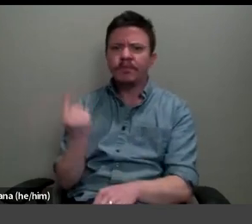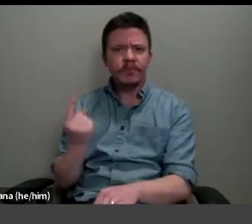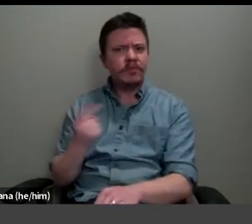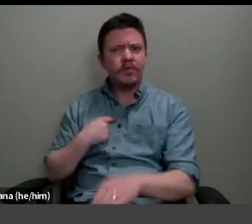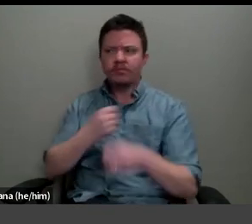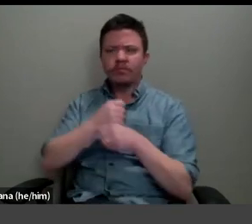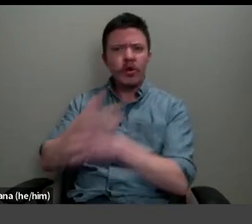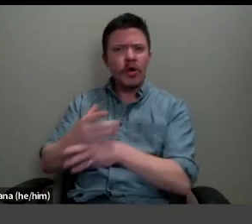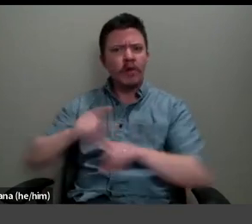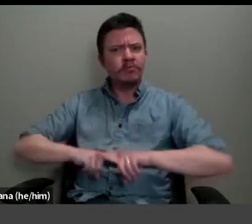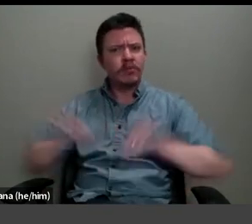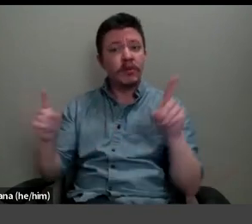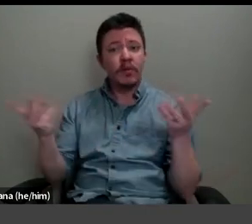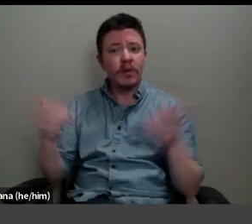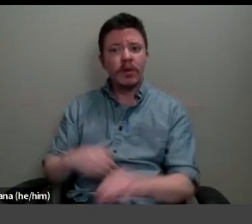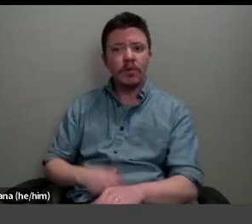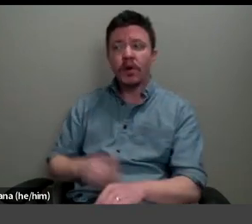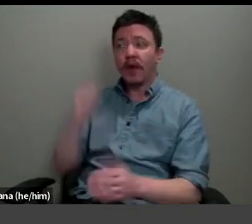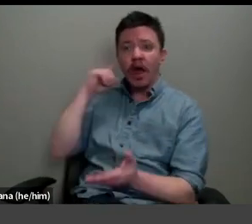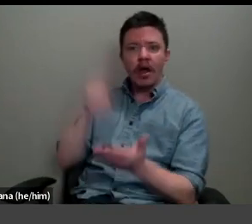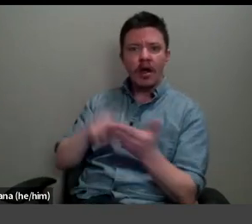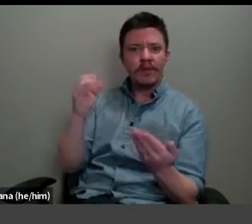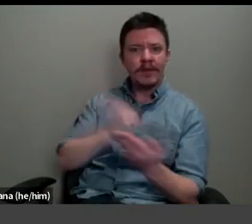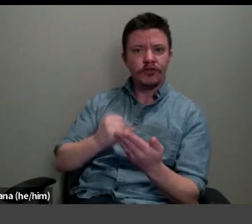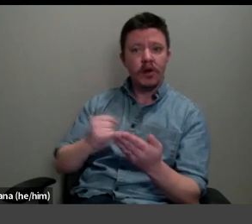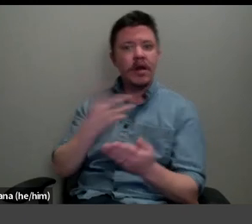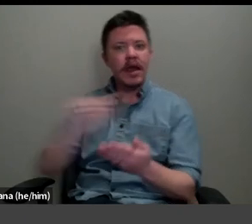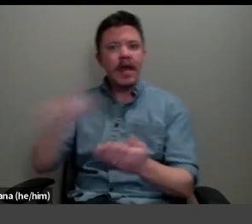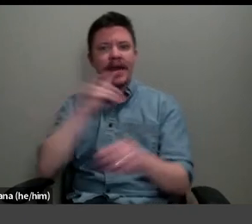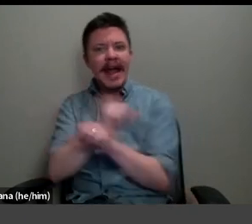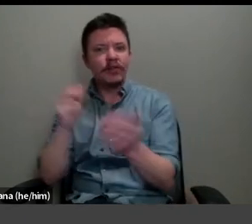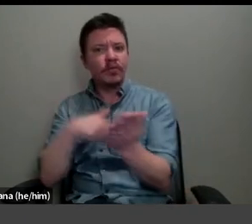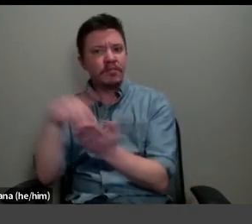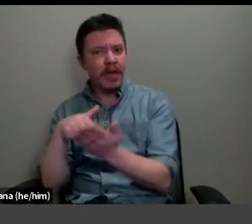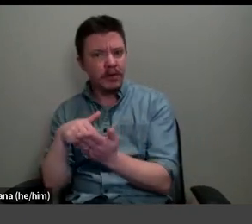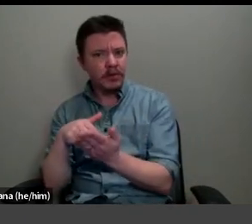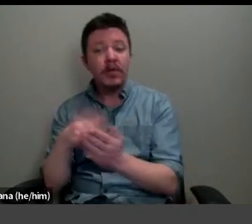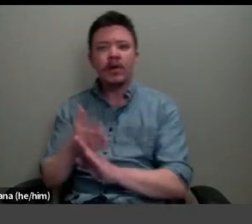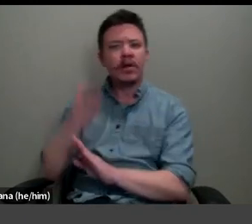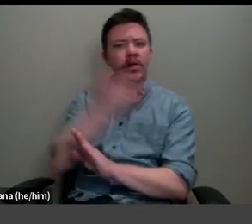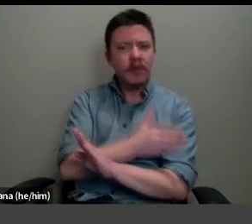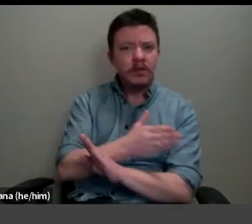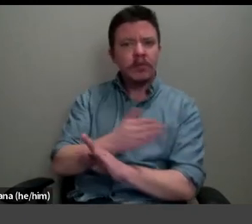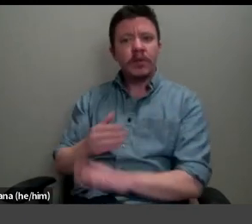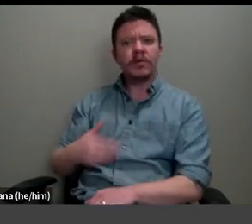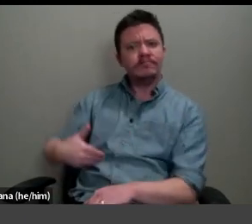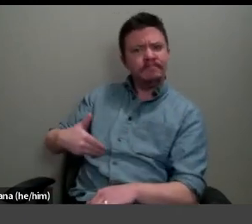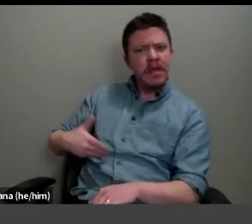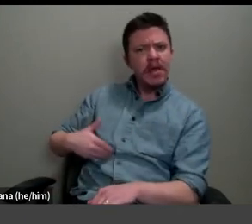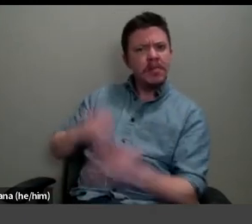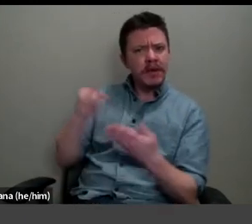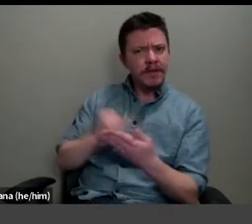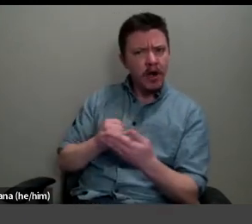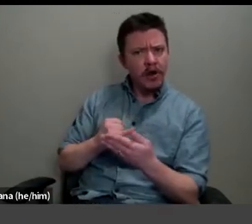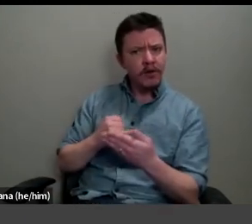drawn observation and painterly execution, between the formerly innovative art practiced in the